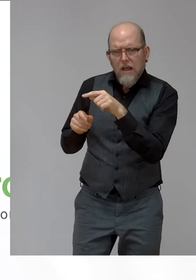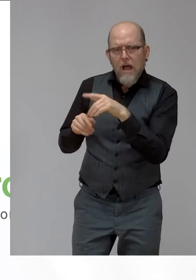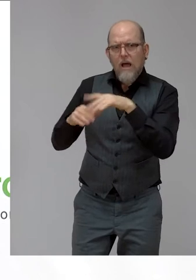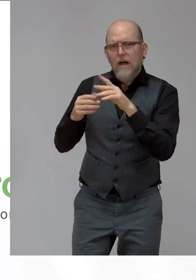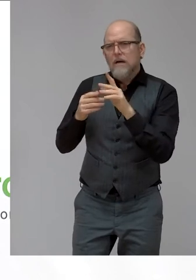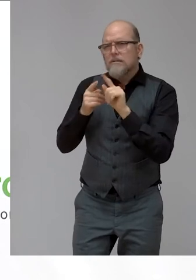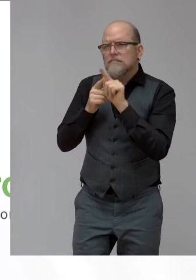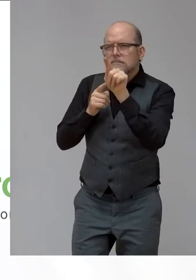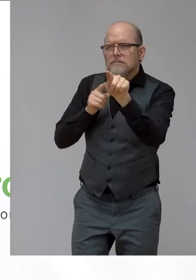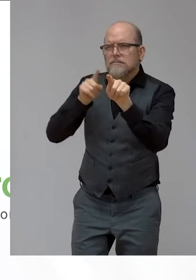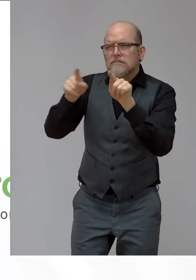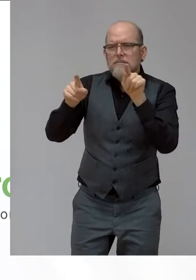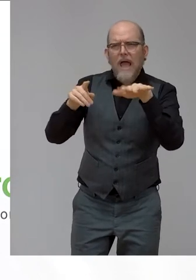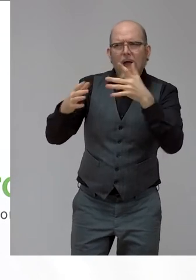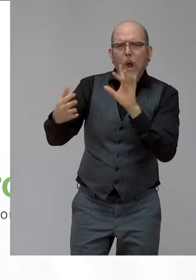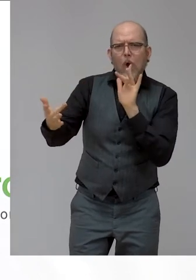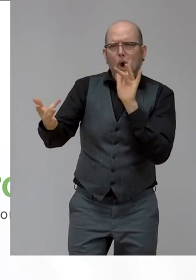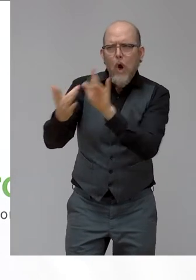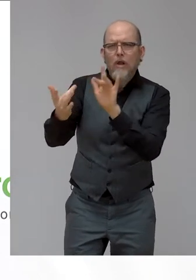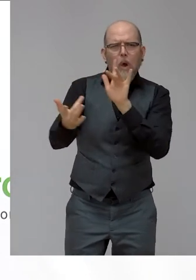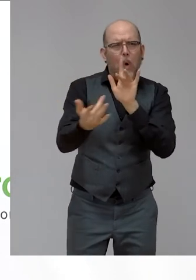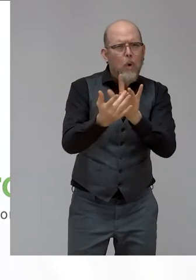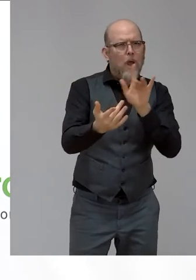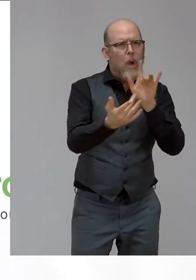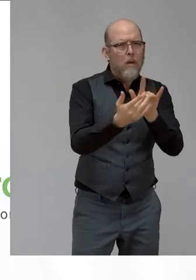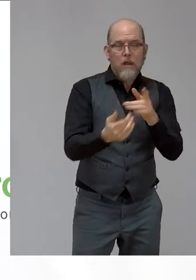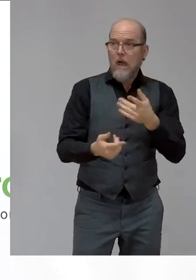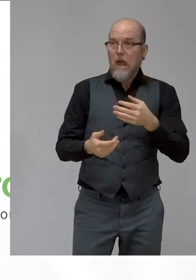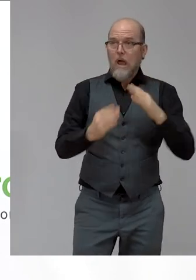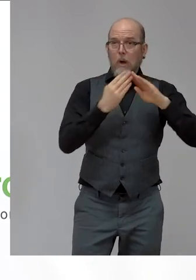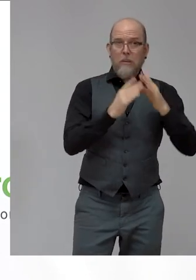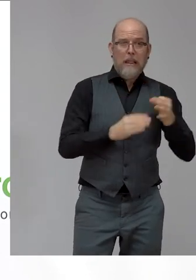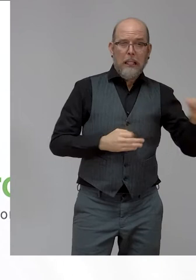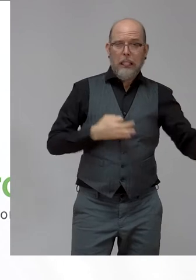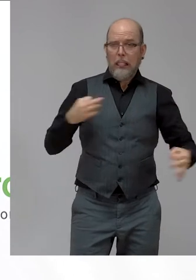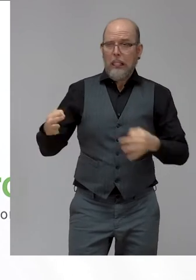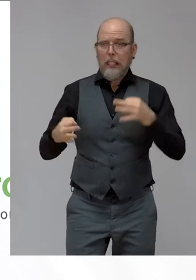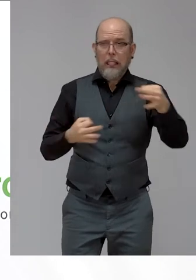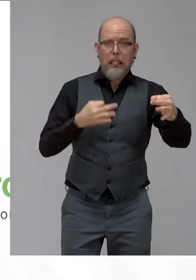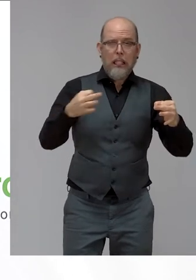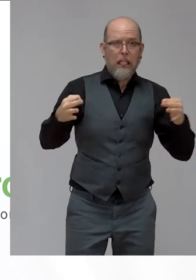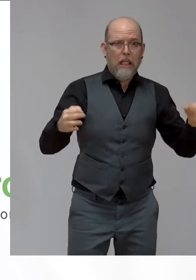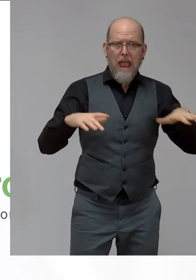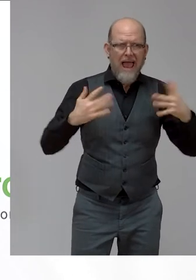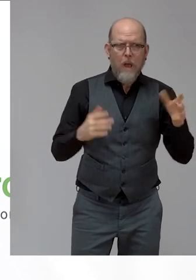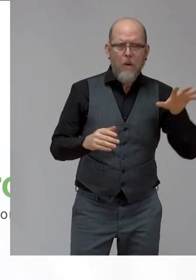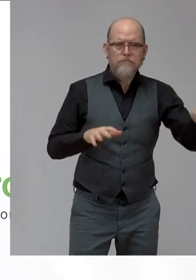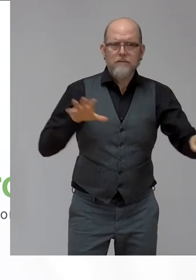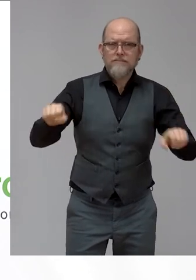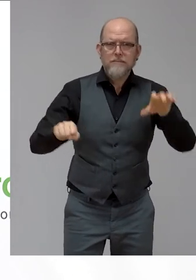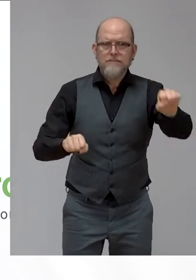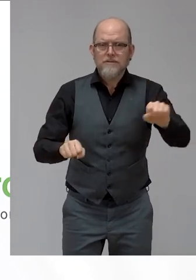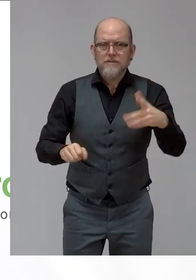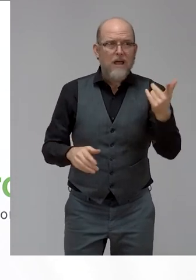them when in some cases the internet is not available? People don't have access to